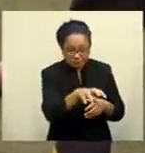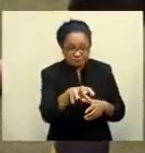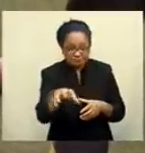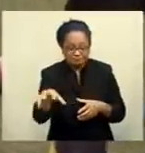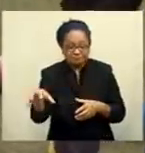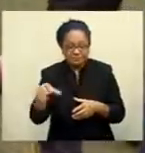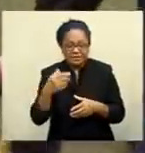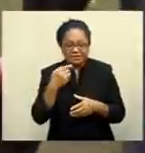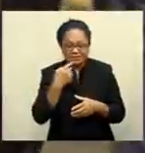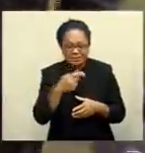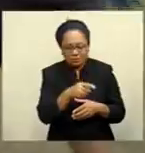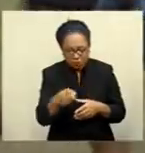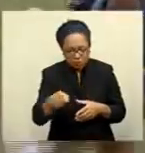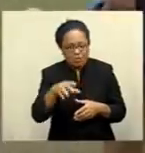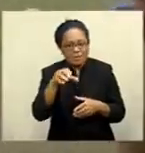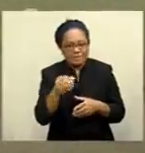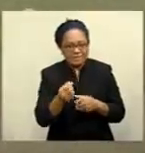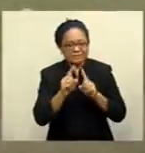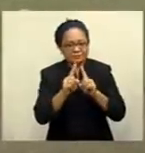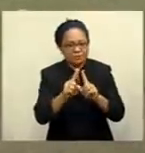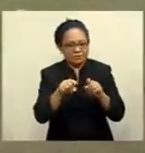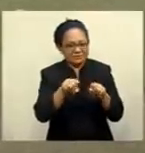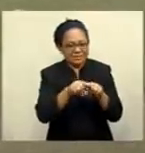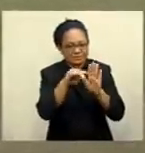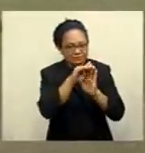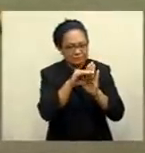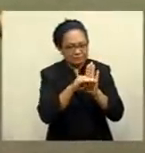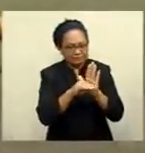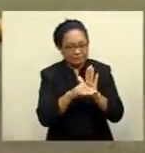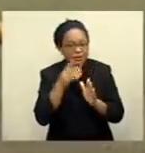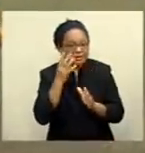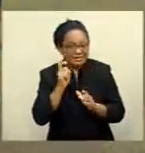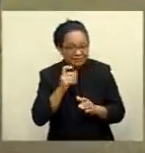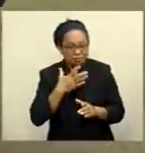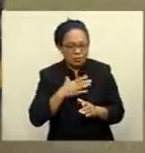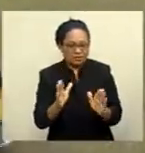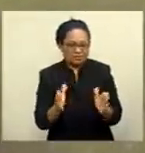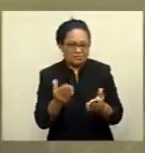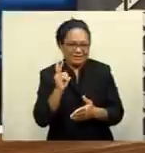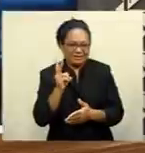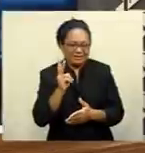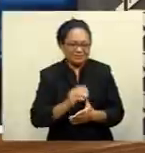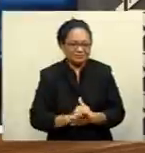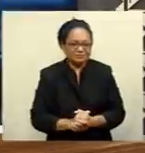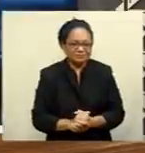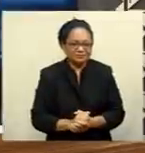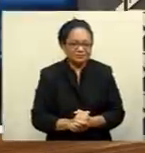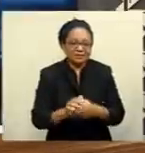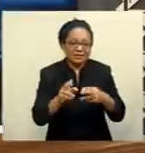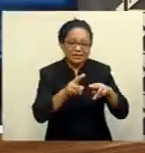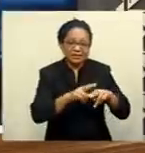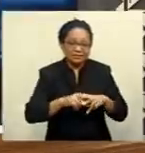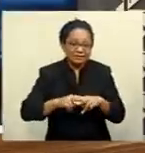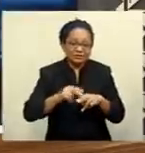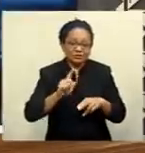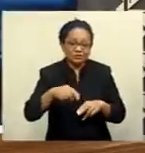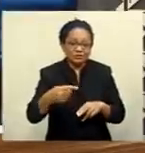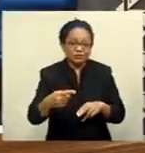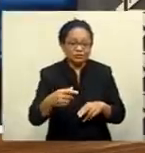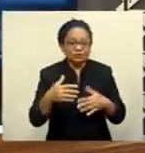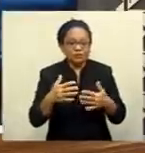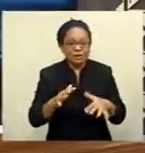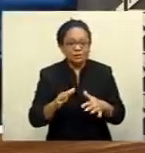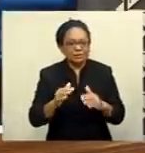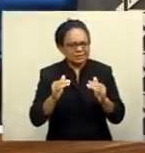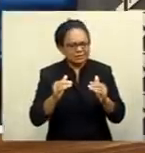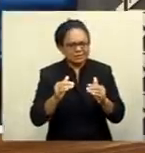the safe return of bullies and members on the greens. Talimater Kula, FBC Sports. Fiji continues to impress in the 2021